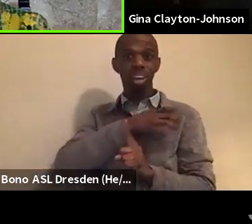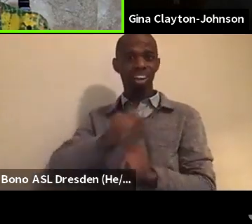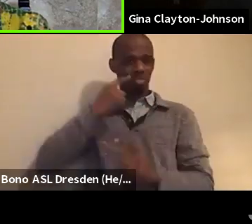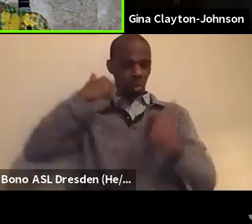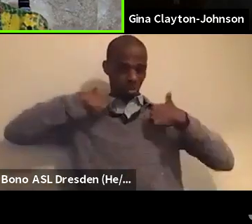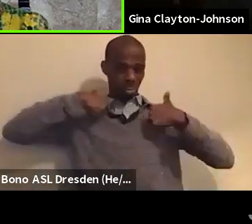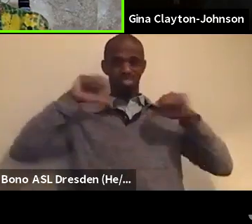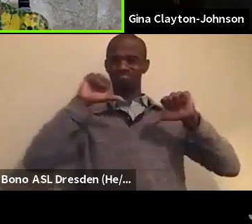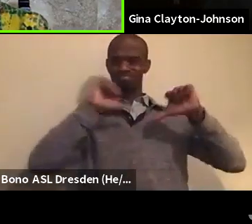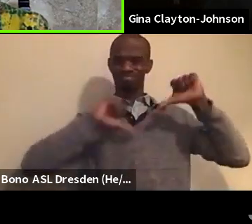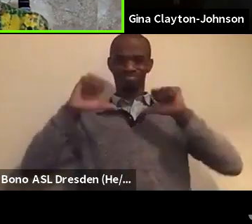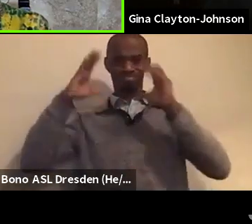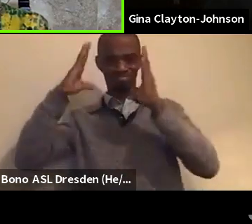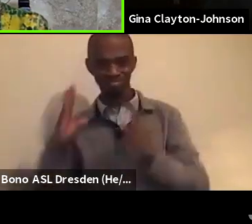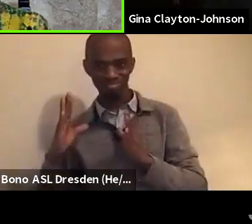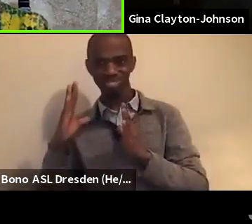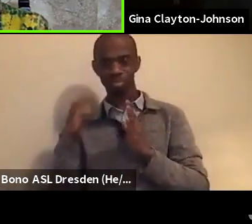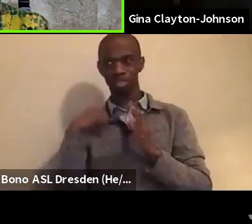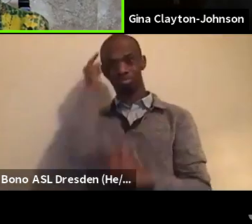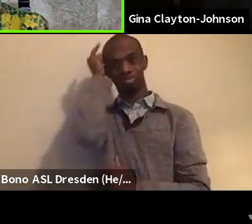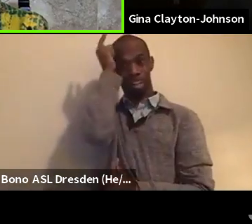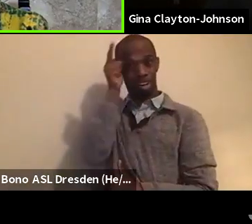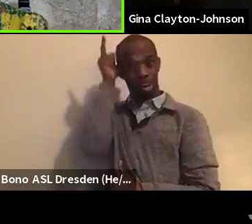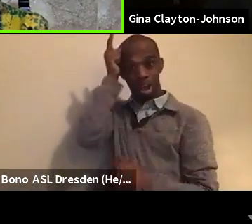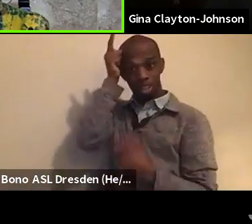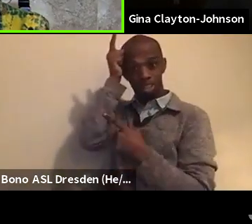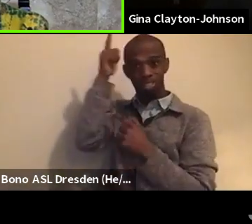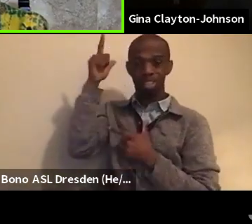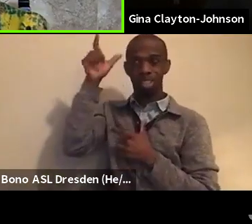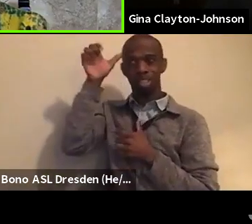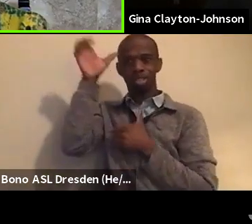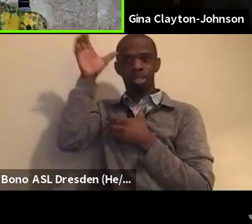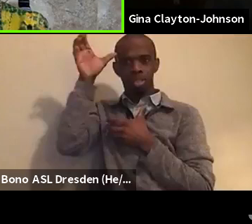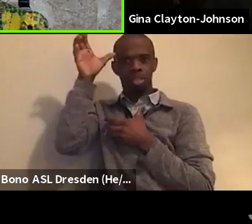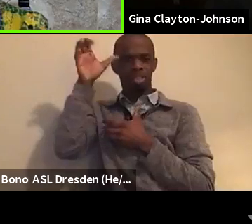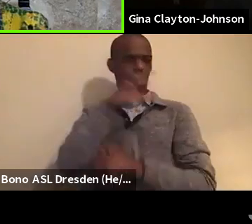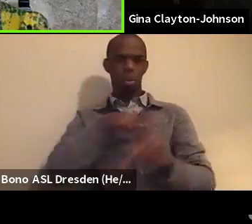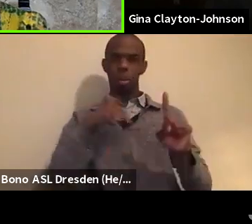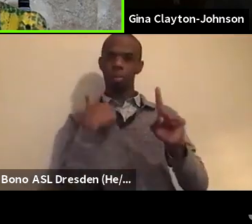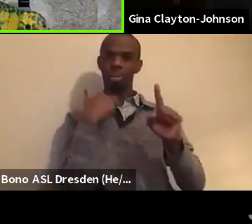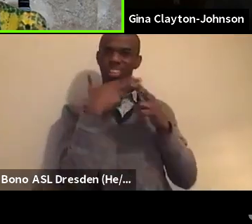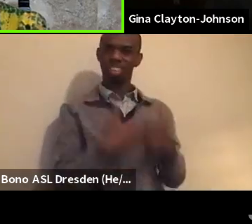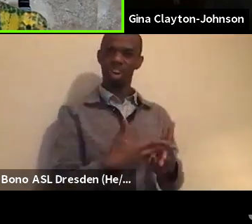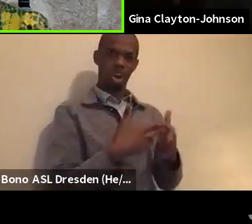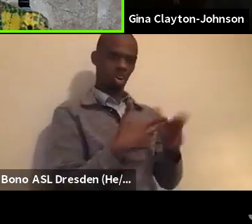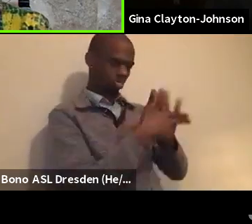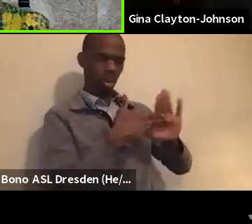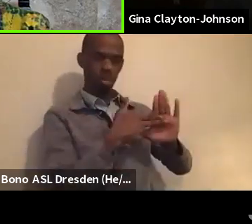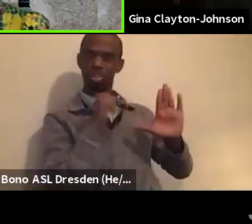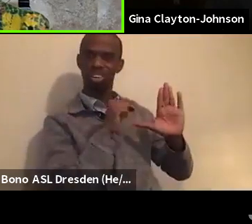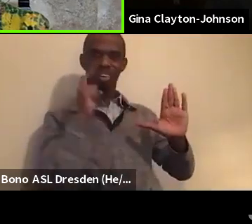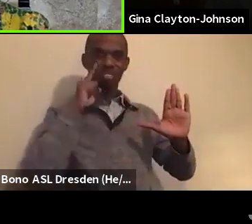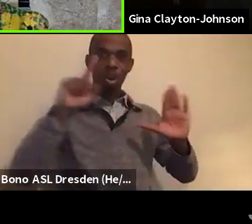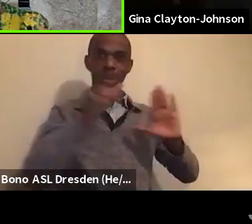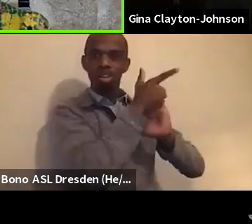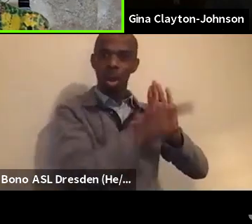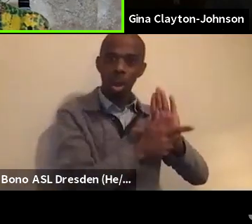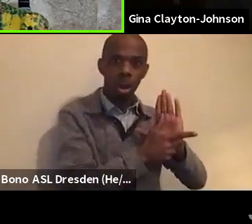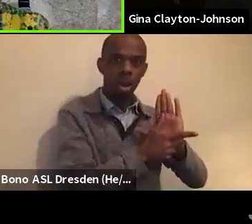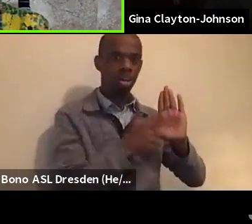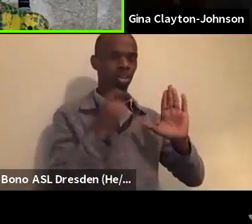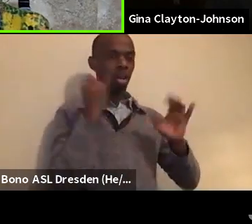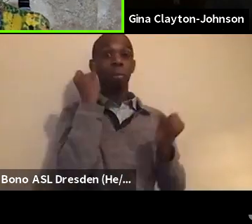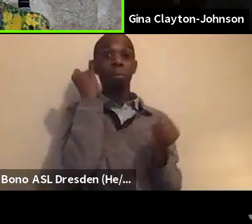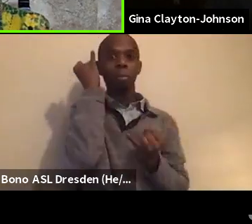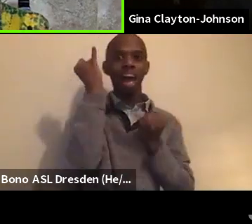revolutionary and radical and abolitionist and imaginative and all of those things. But that speaks to who you are, Gina Clayton Johnson,